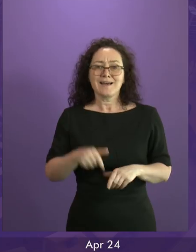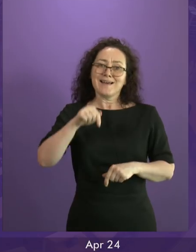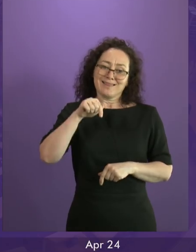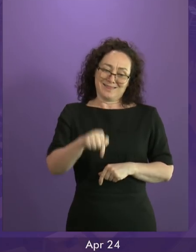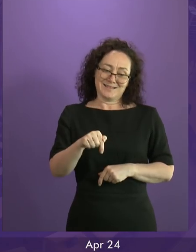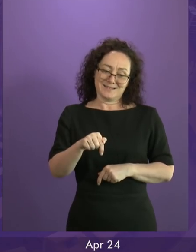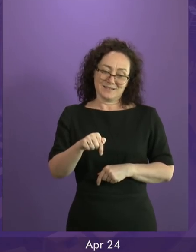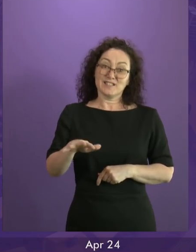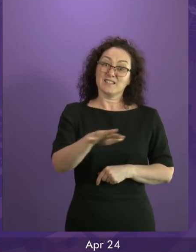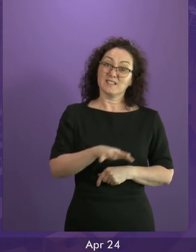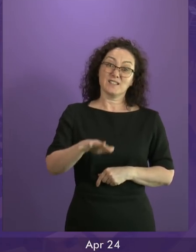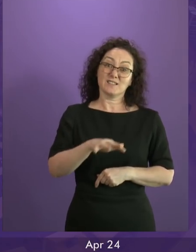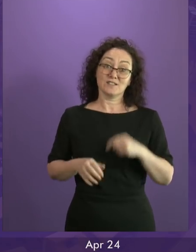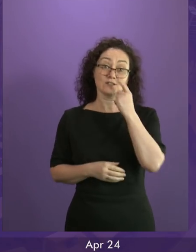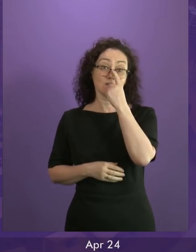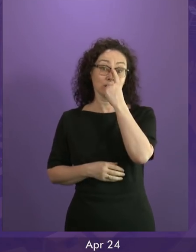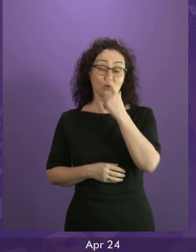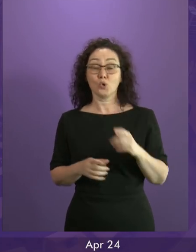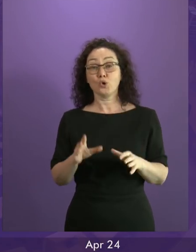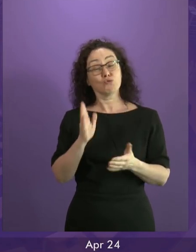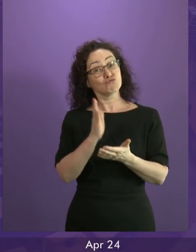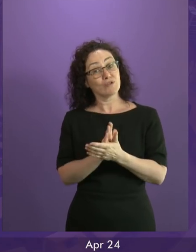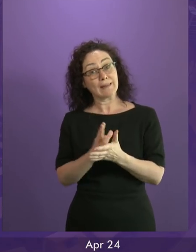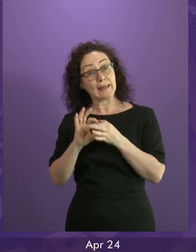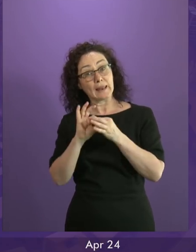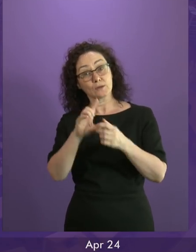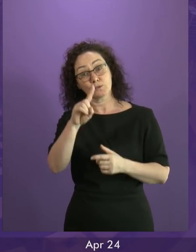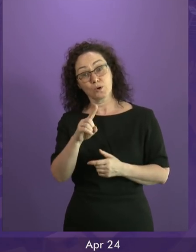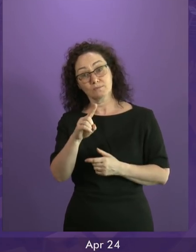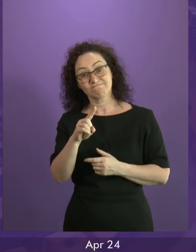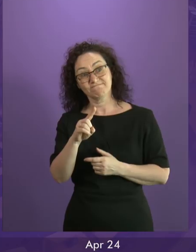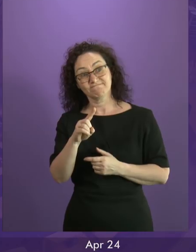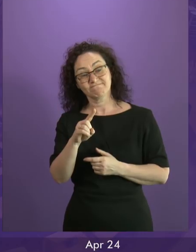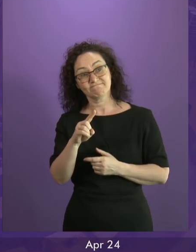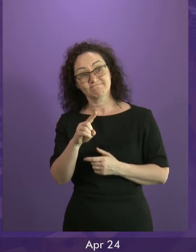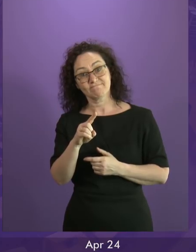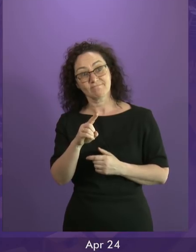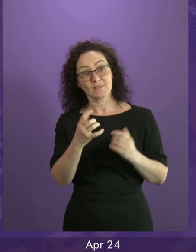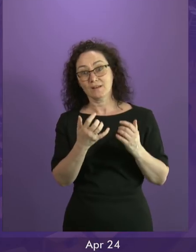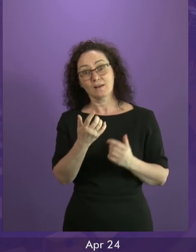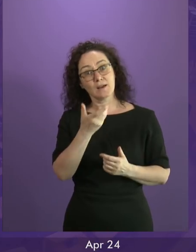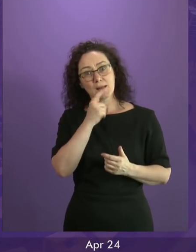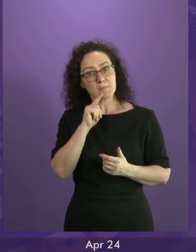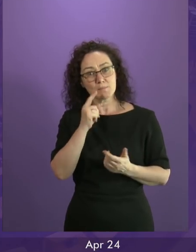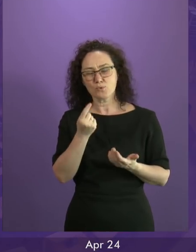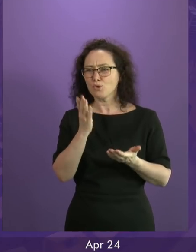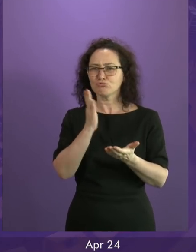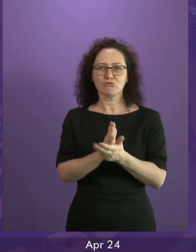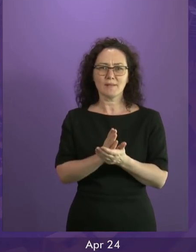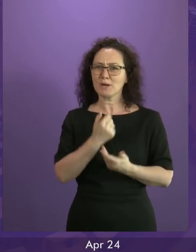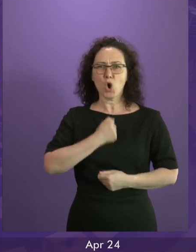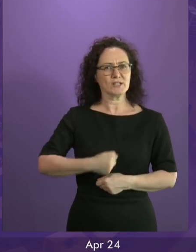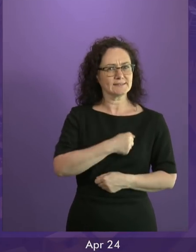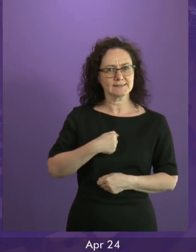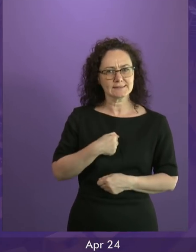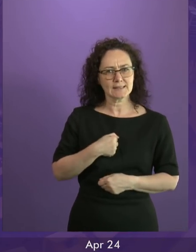toxic combination of dishonesty and incompetence. Those who campaigned for leave in 2016 failed to set out